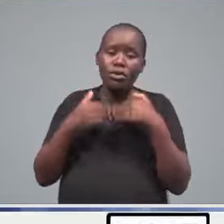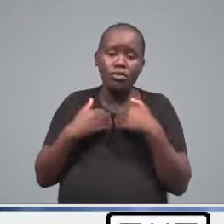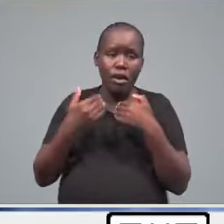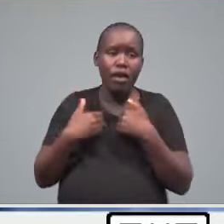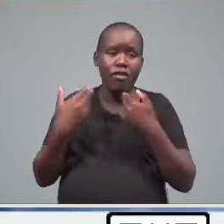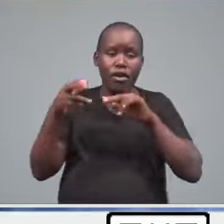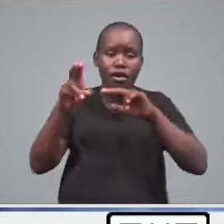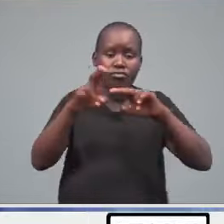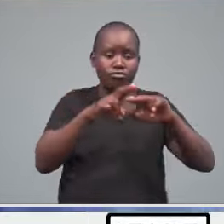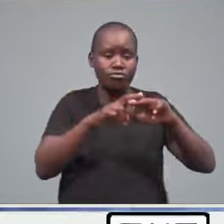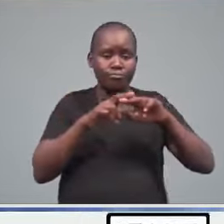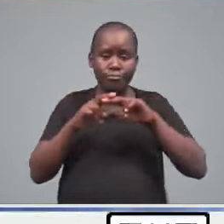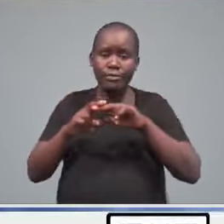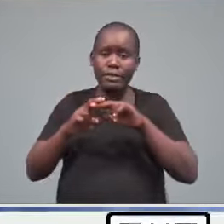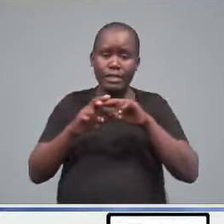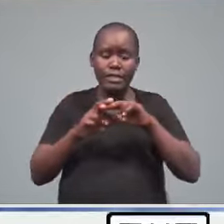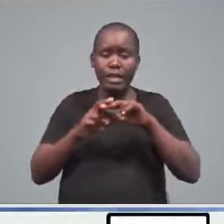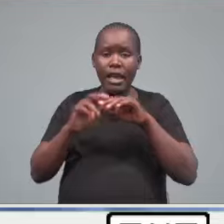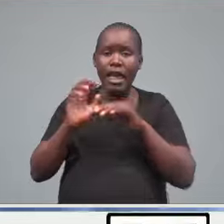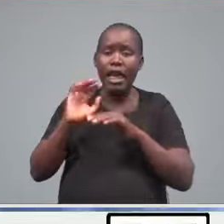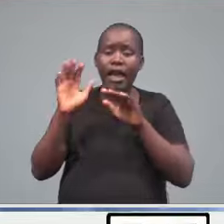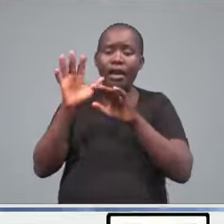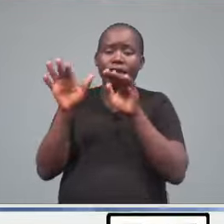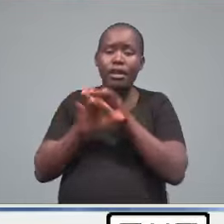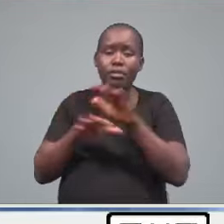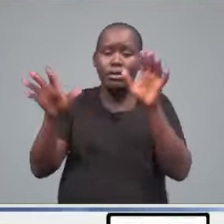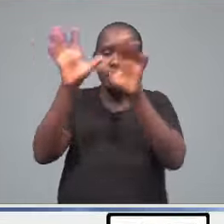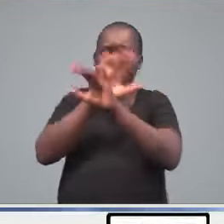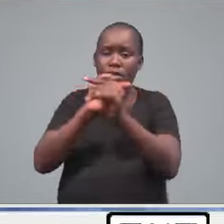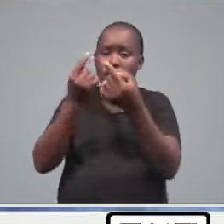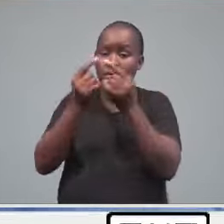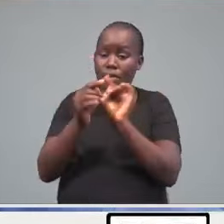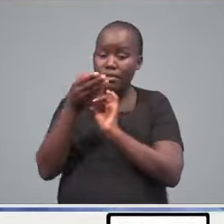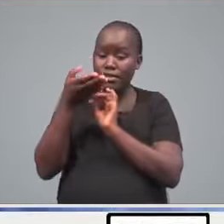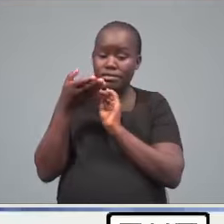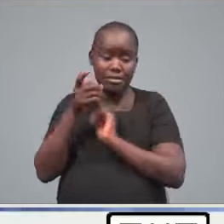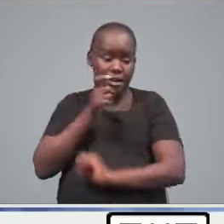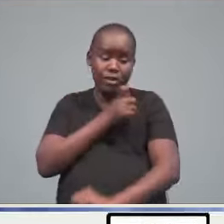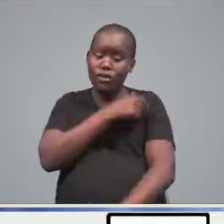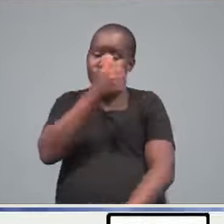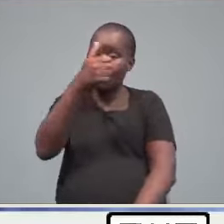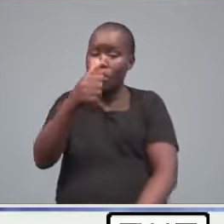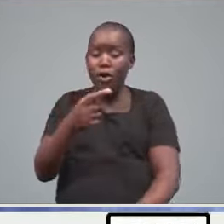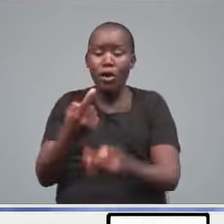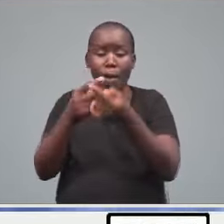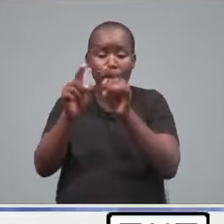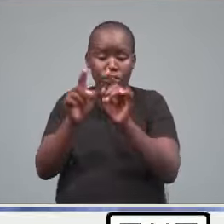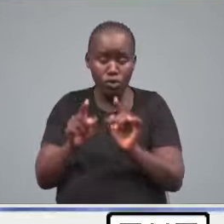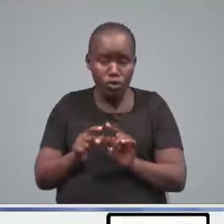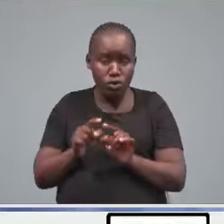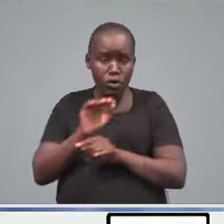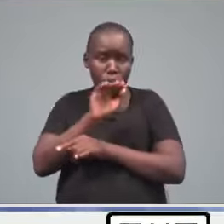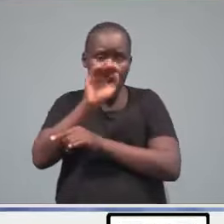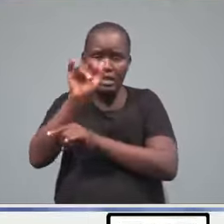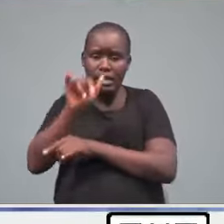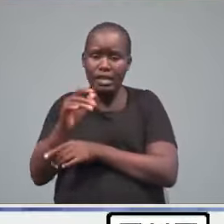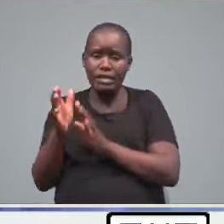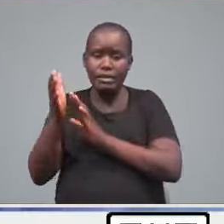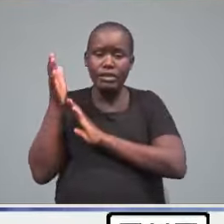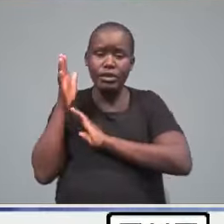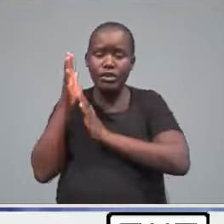sitting deputy president, although he's actually in hospital. But even in hospital, we urge that that security